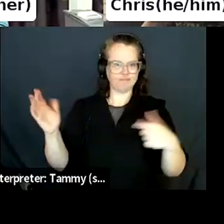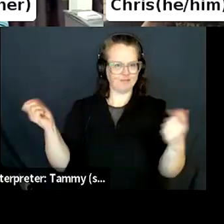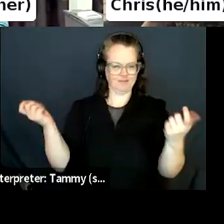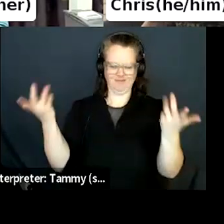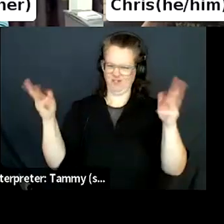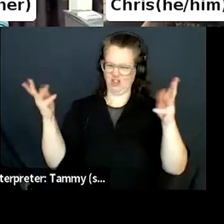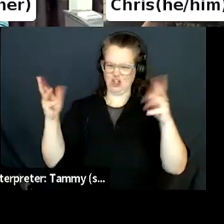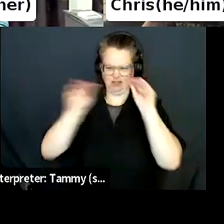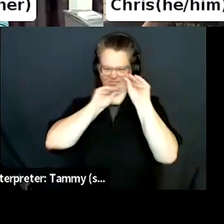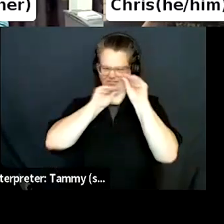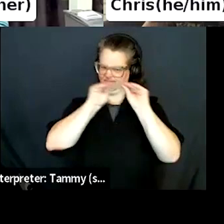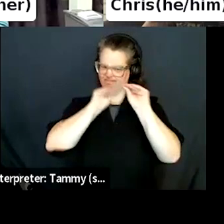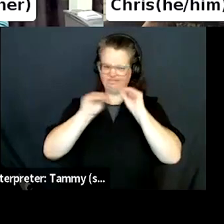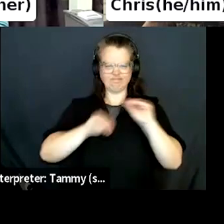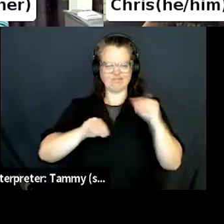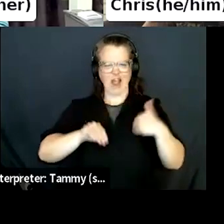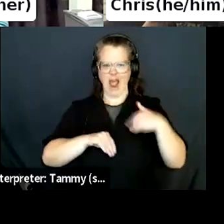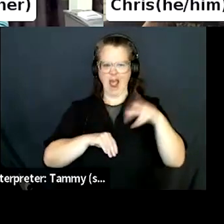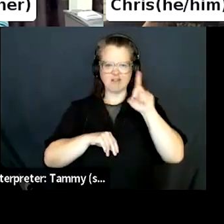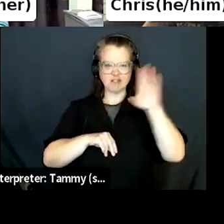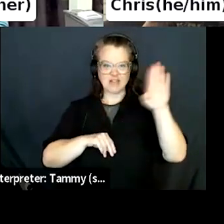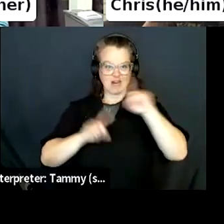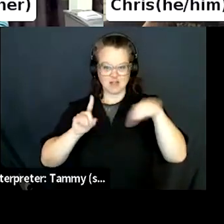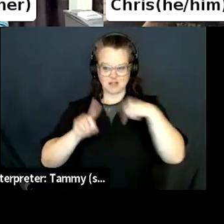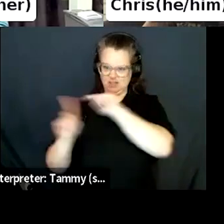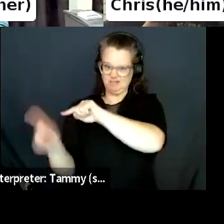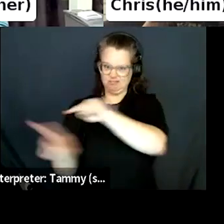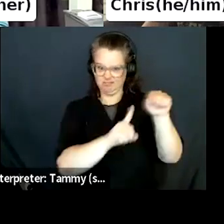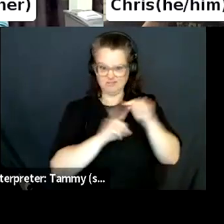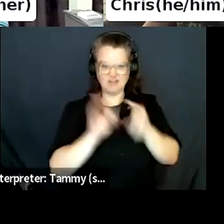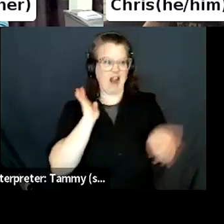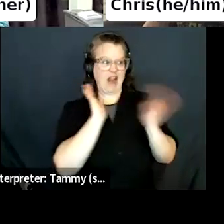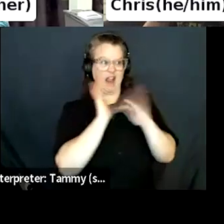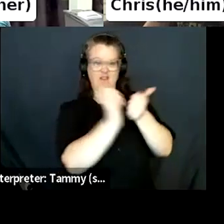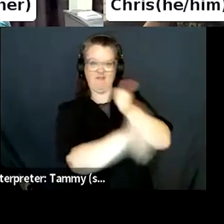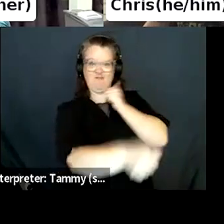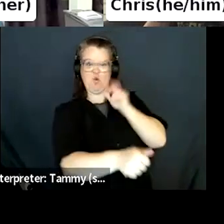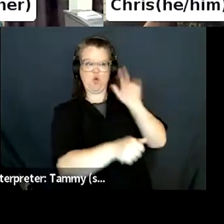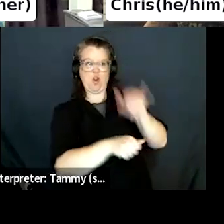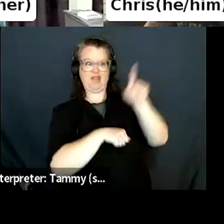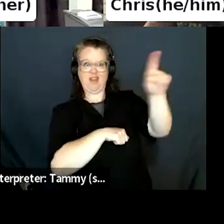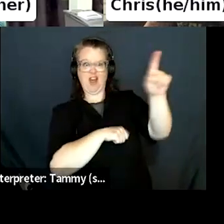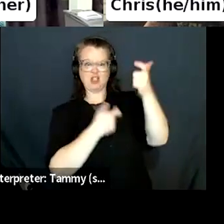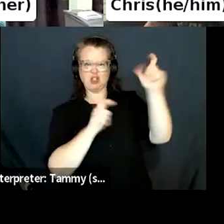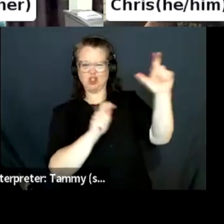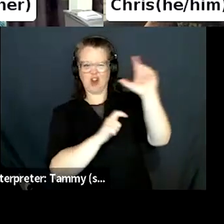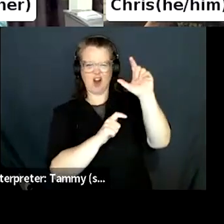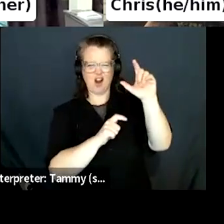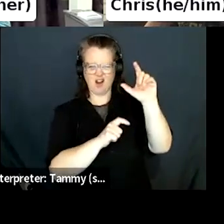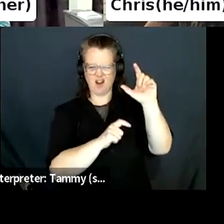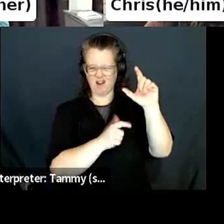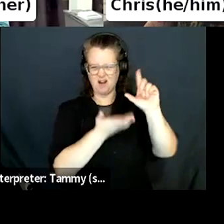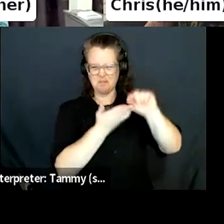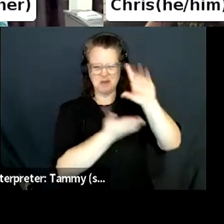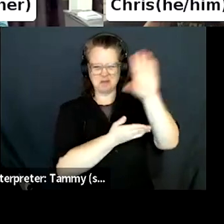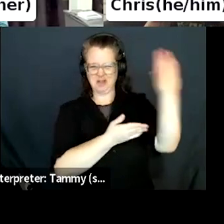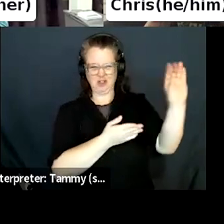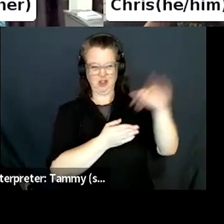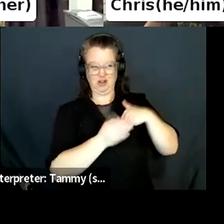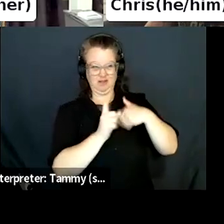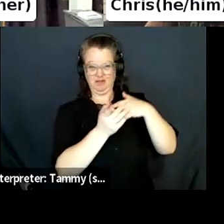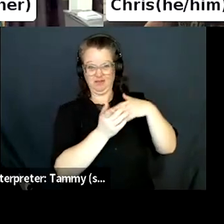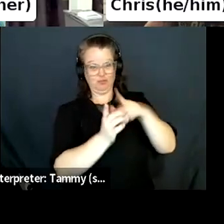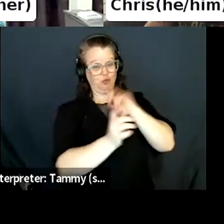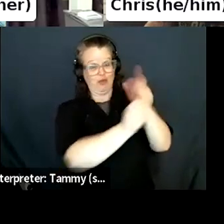time sort of wasted scouring lists that are so long, uh, with genres that we don't even cover or